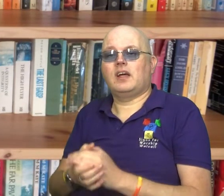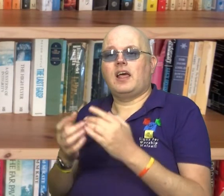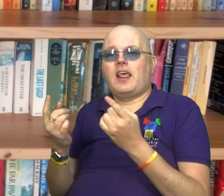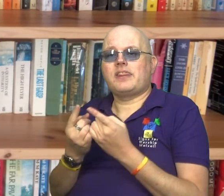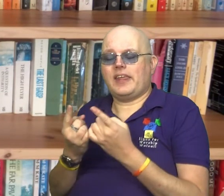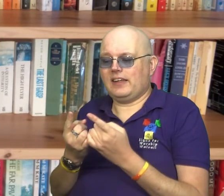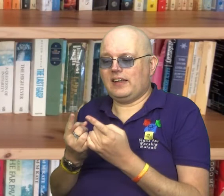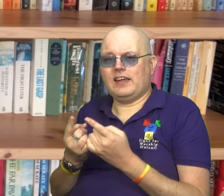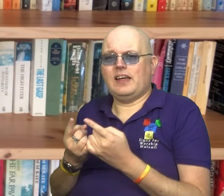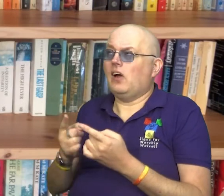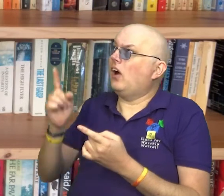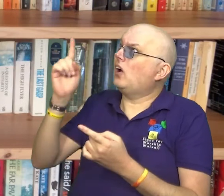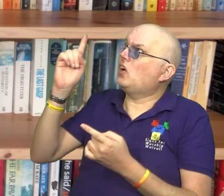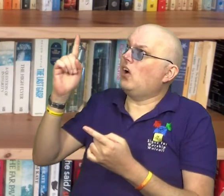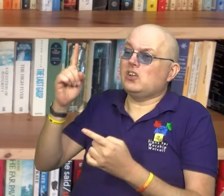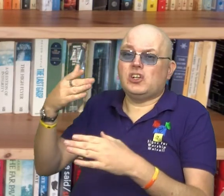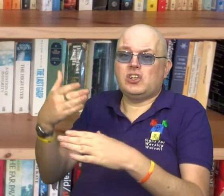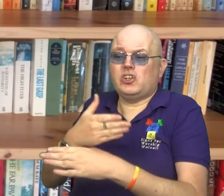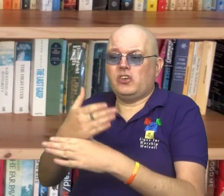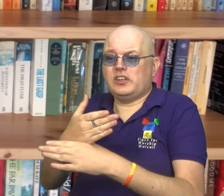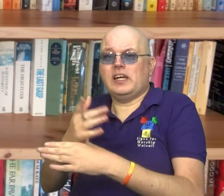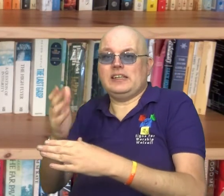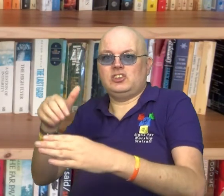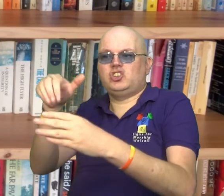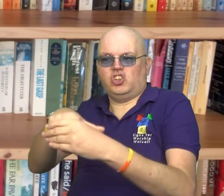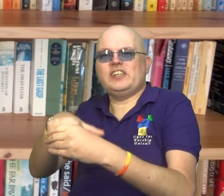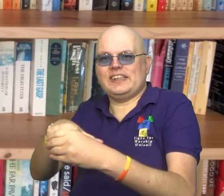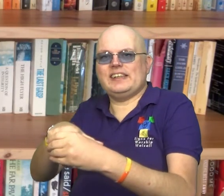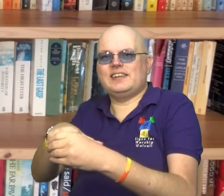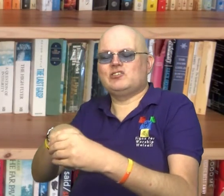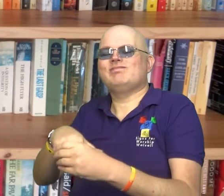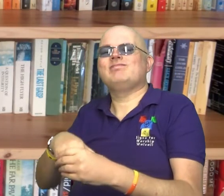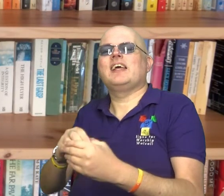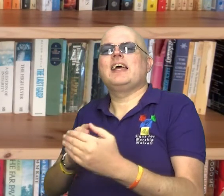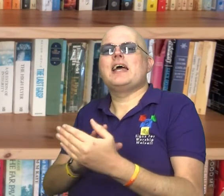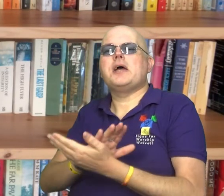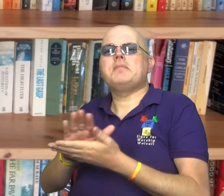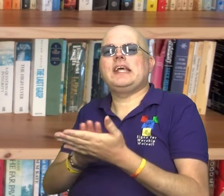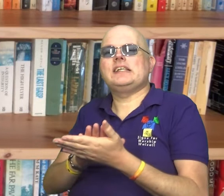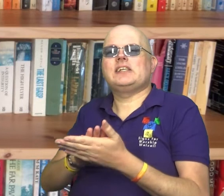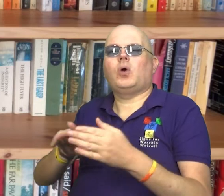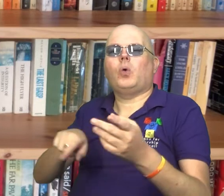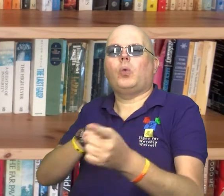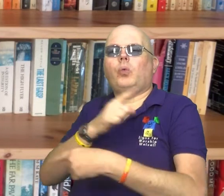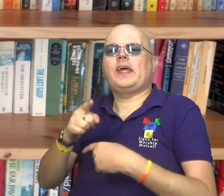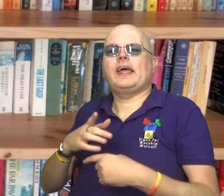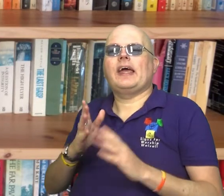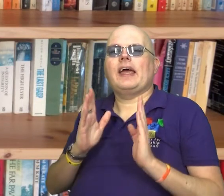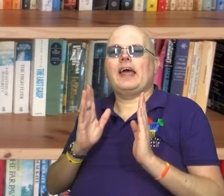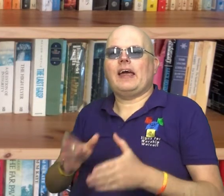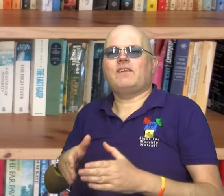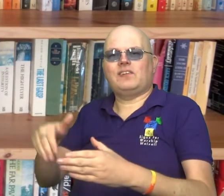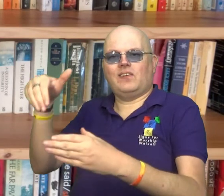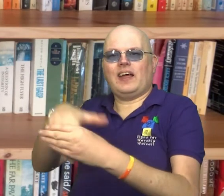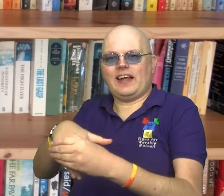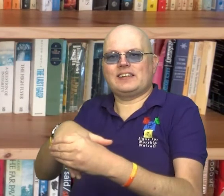The thing about finding out what God is doing and then joining in, is that it requires us to